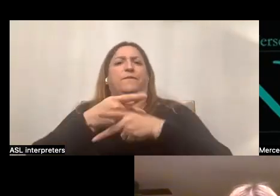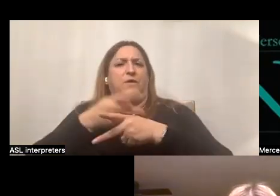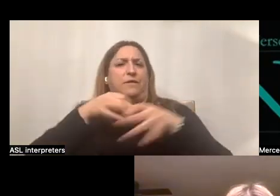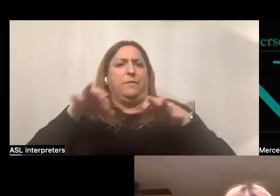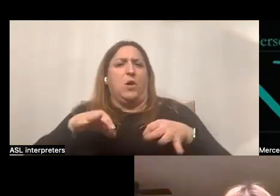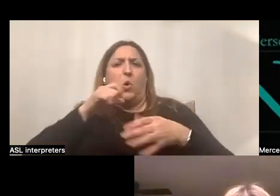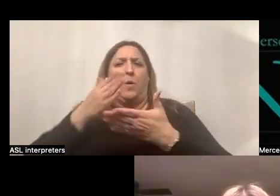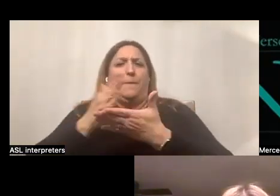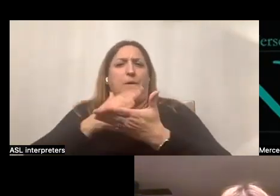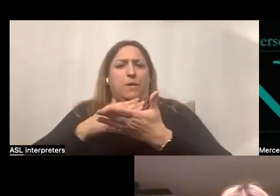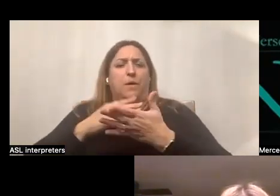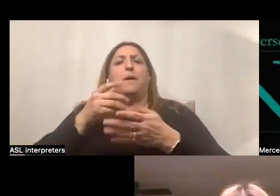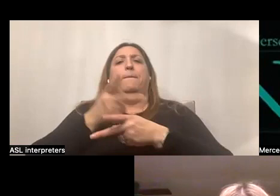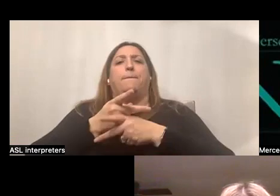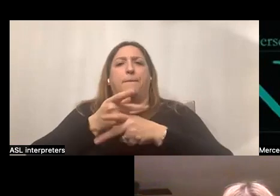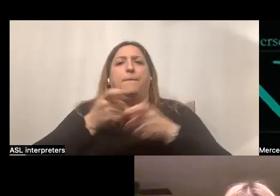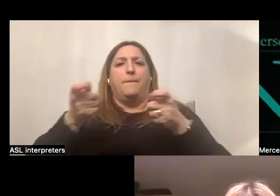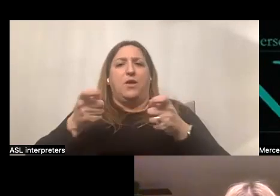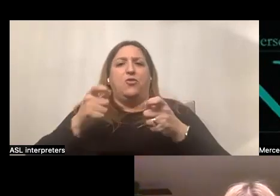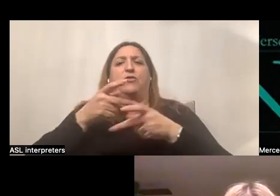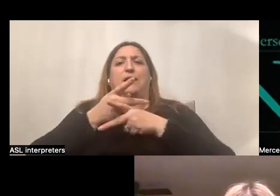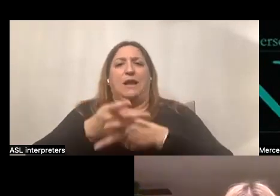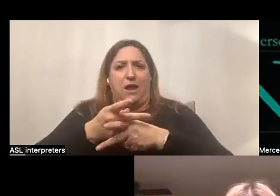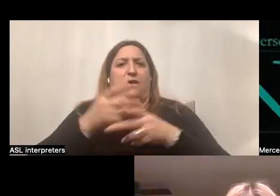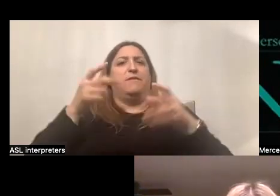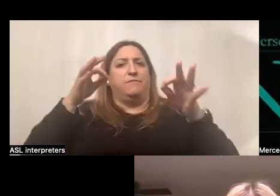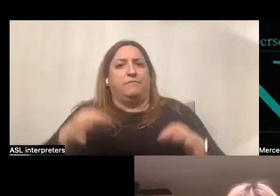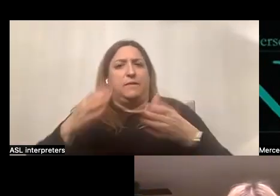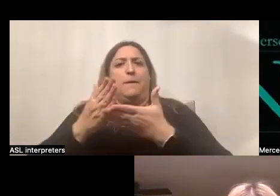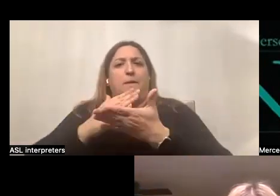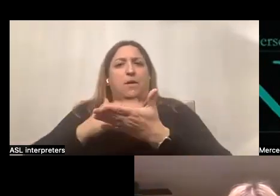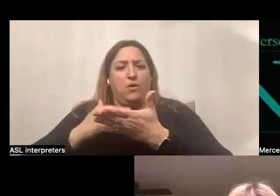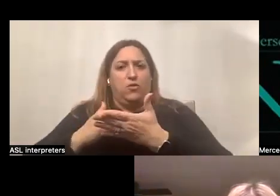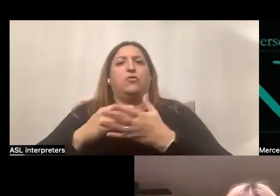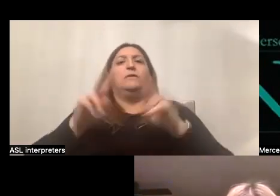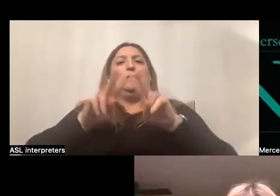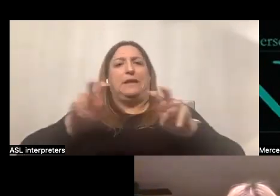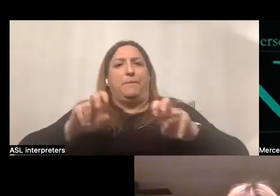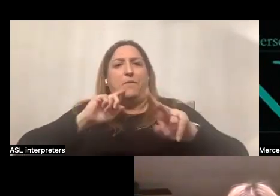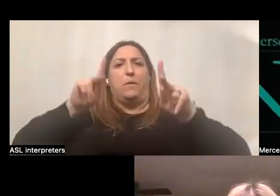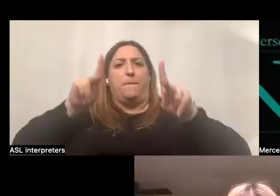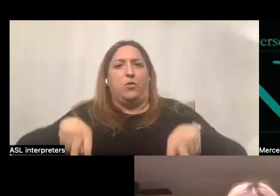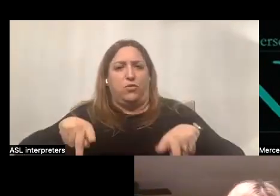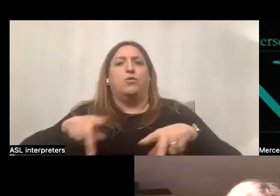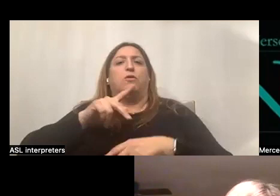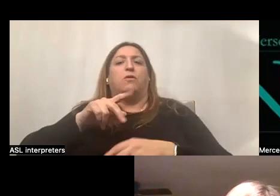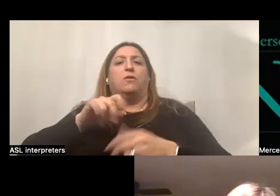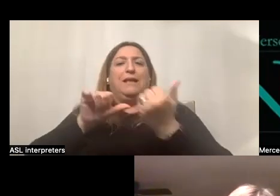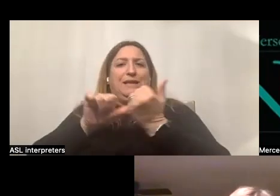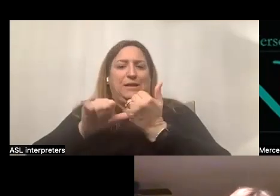So the managed care organization determines the budget amount based on an assessment for the personal care assistance services.